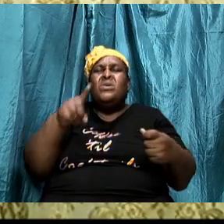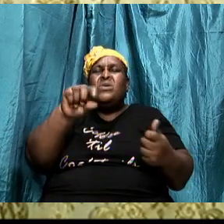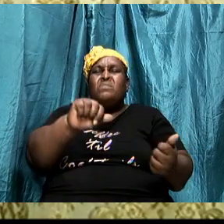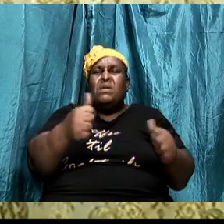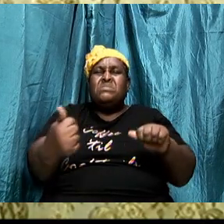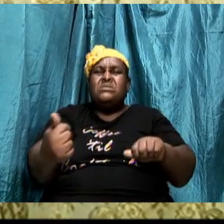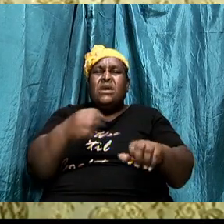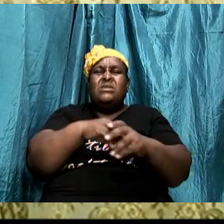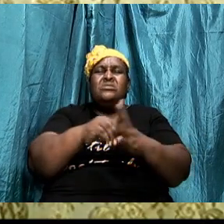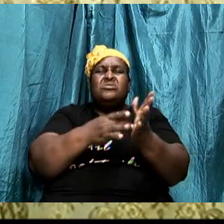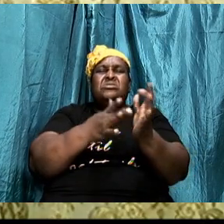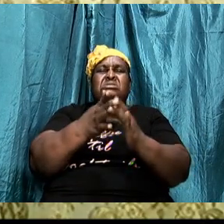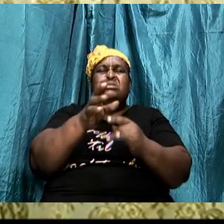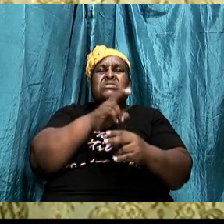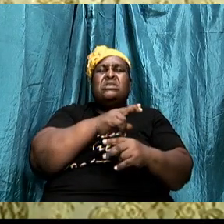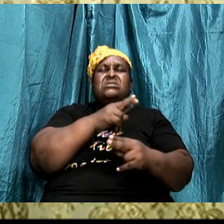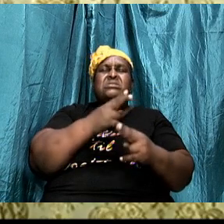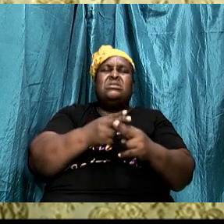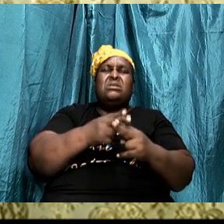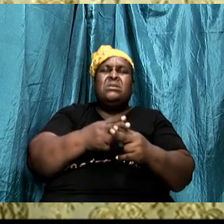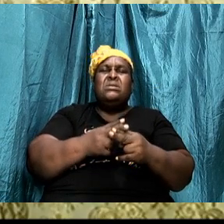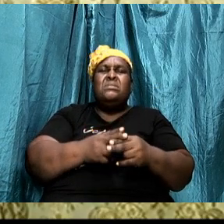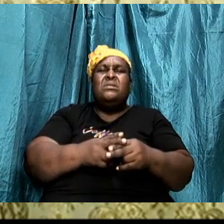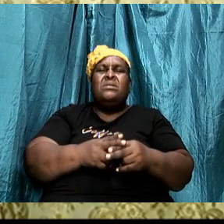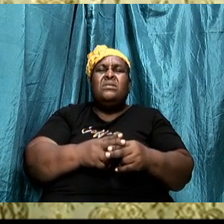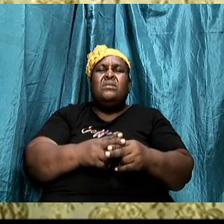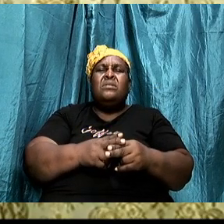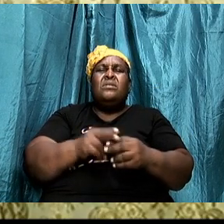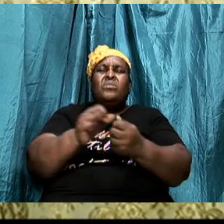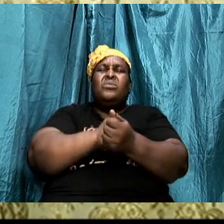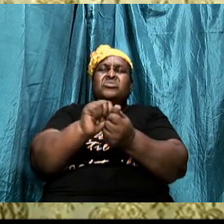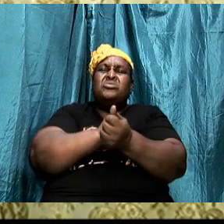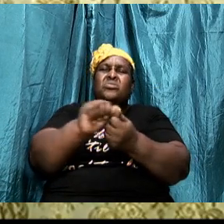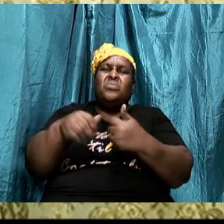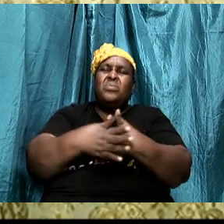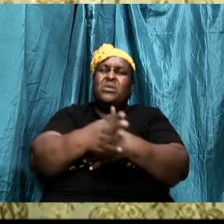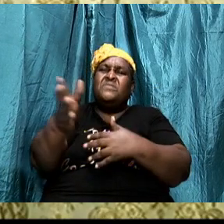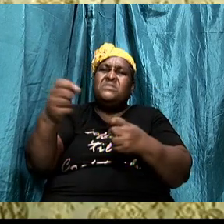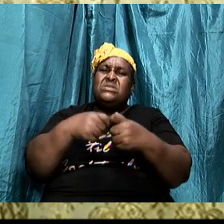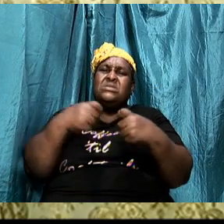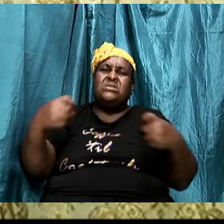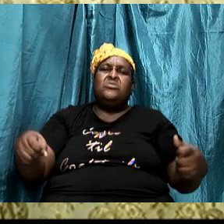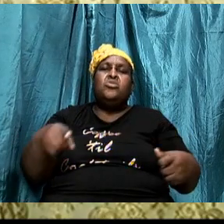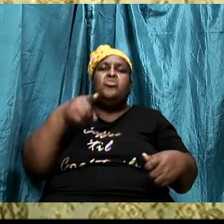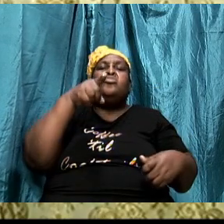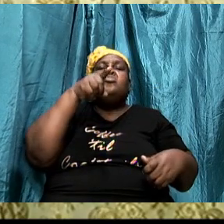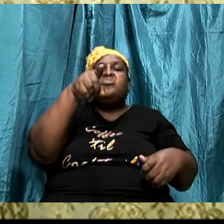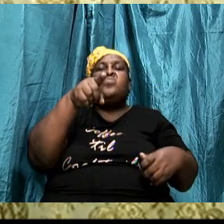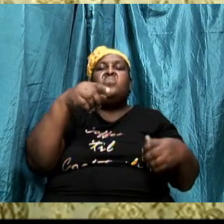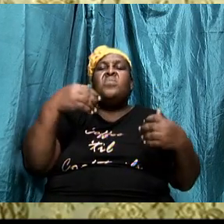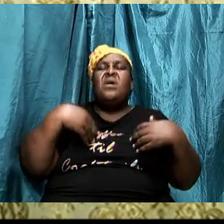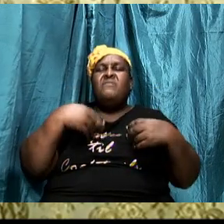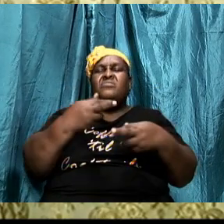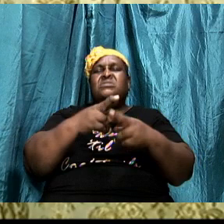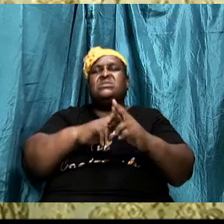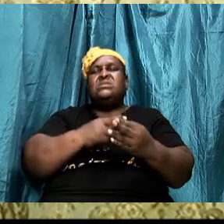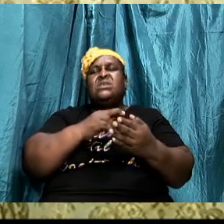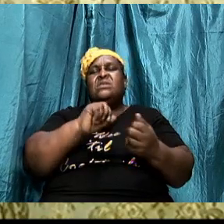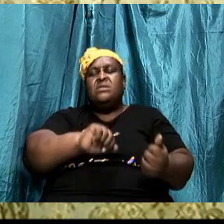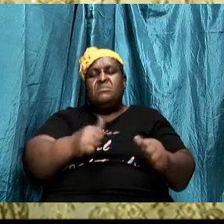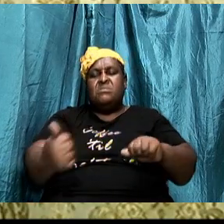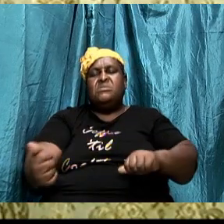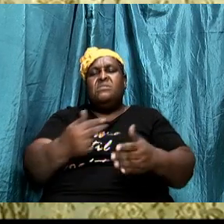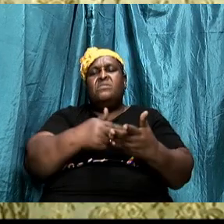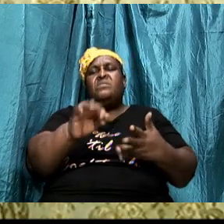in the name of Jesus Christ for the remission of those sins you have received the baptism